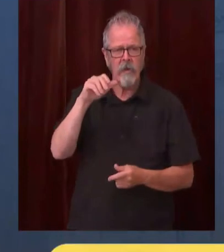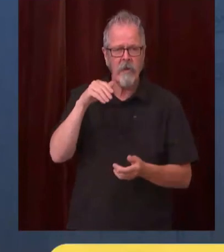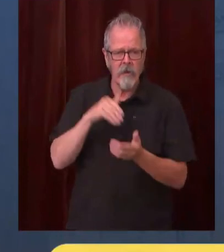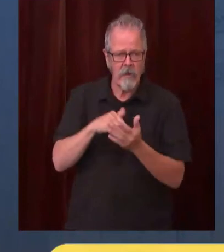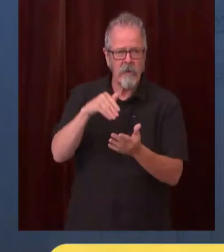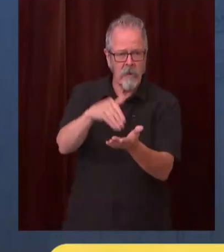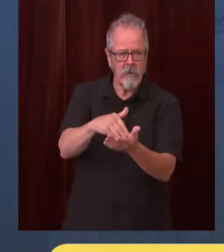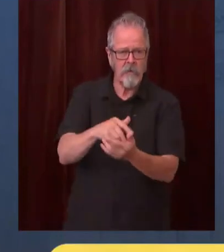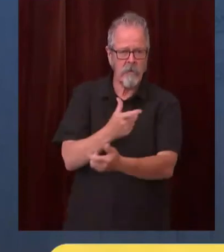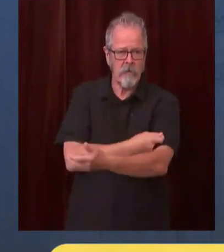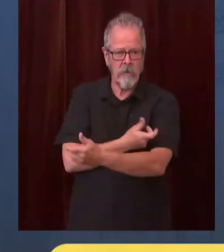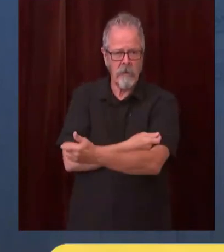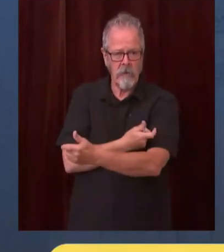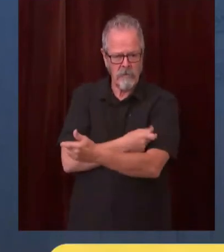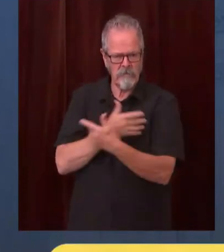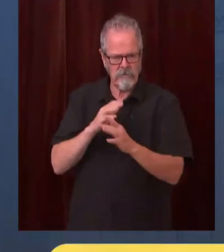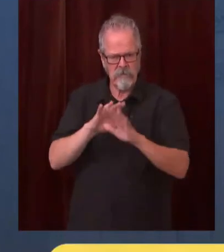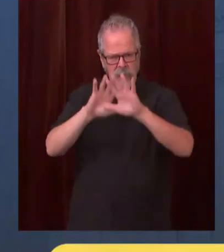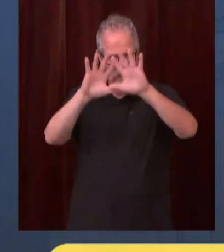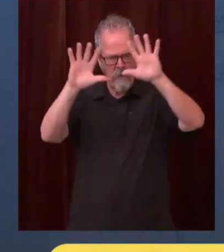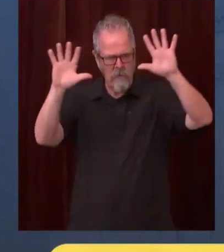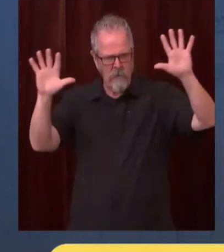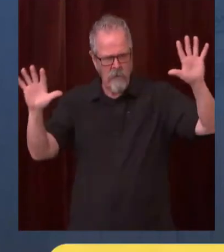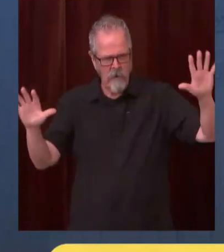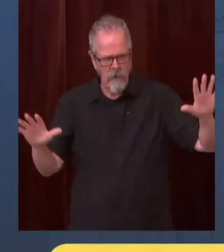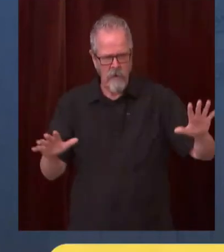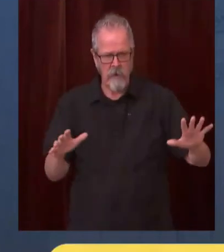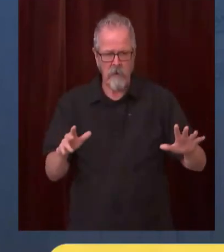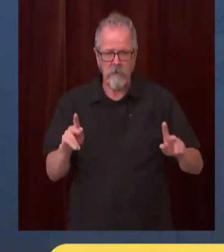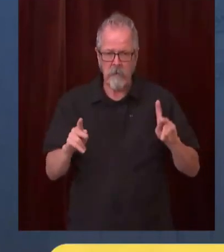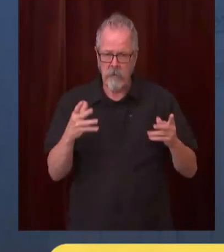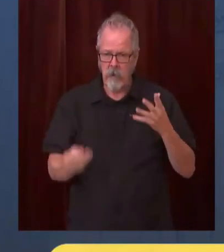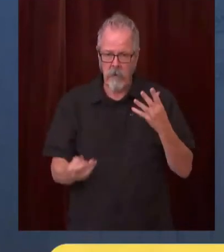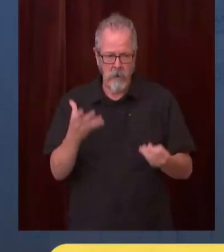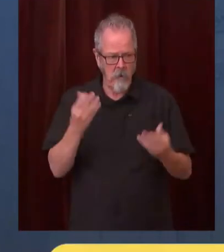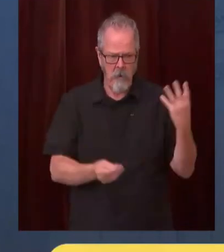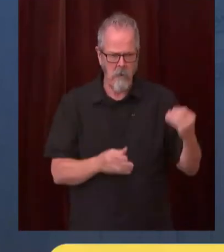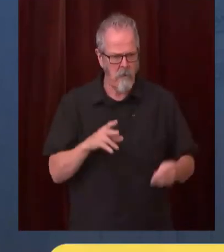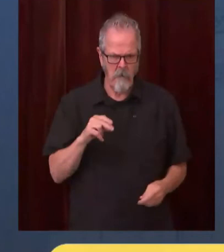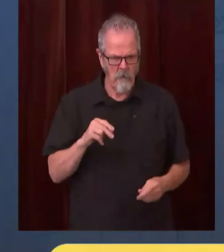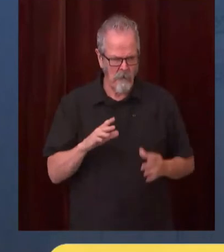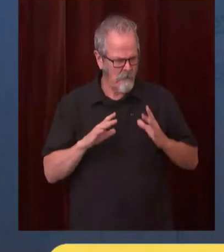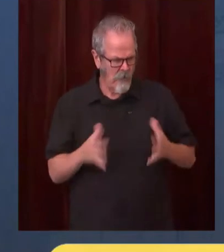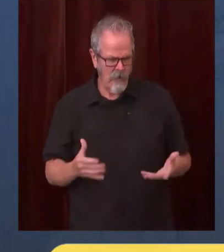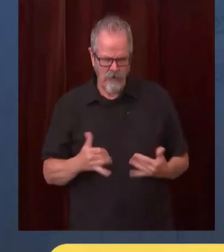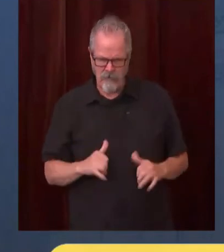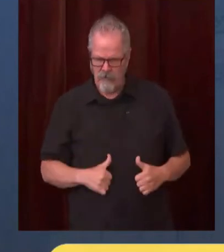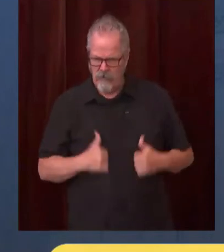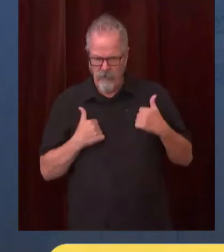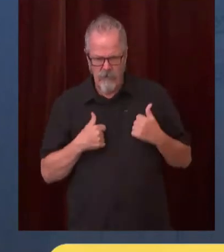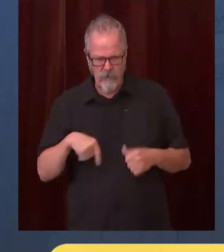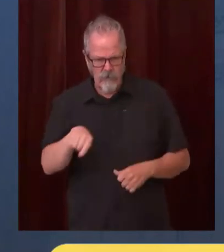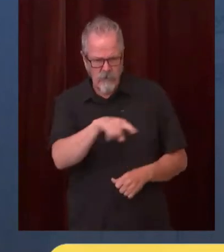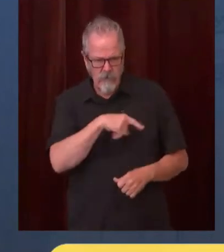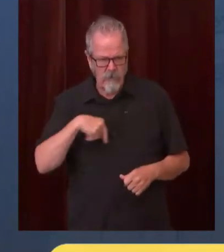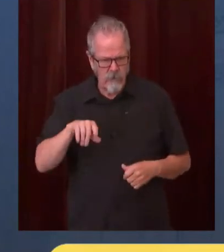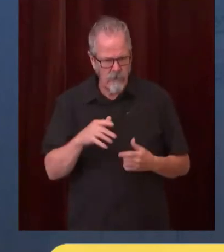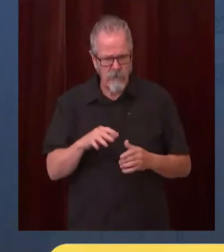now and president biden of course just issued an order regarding employees employers of over 100